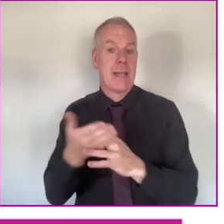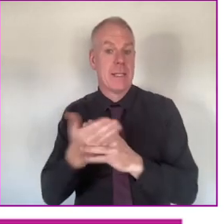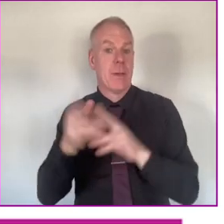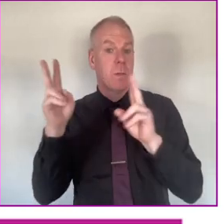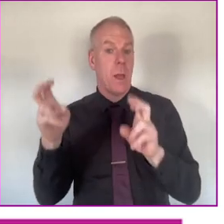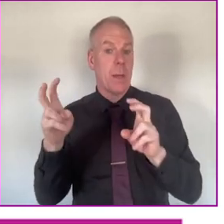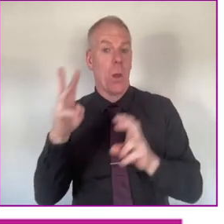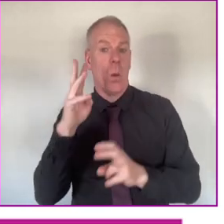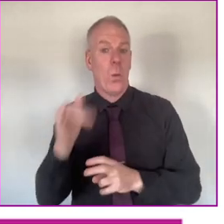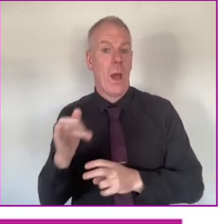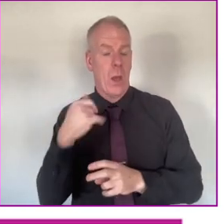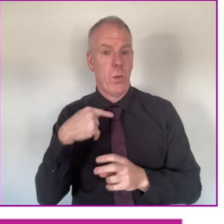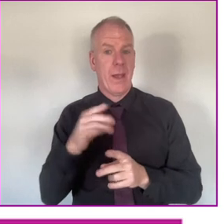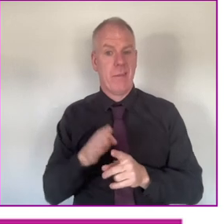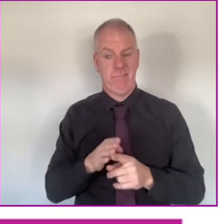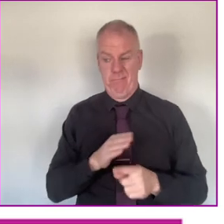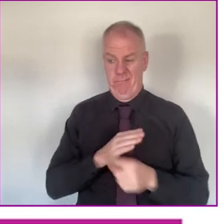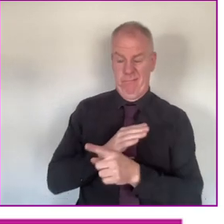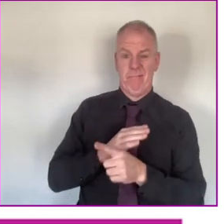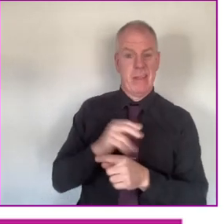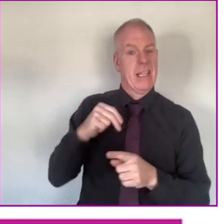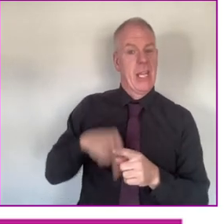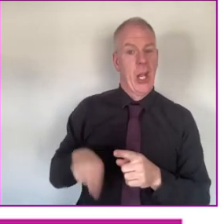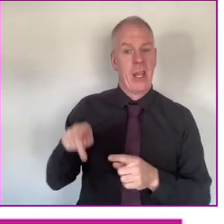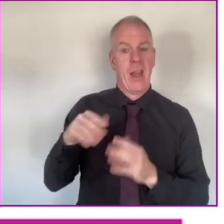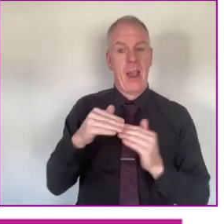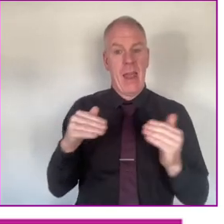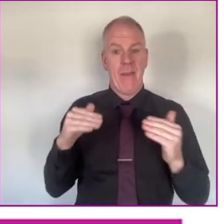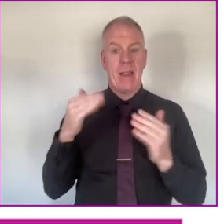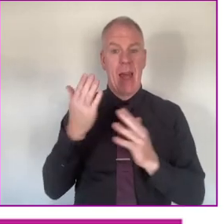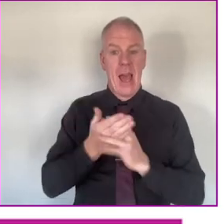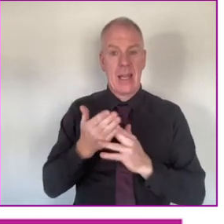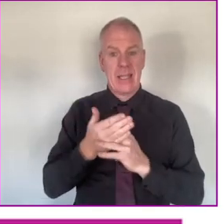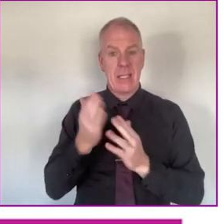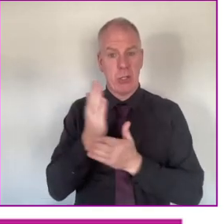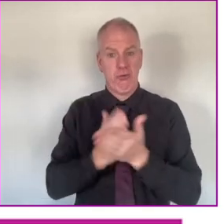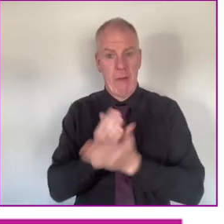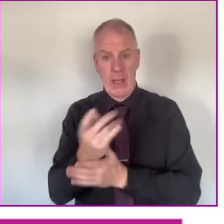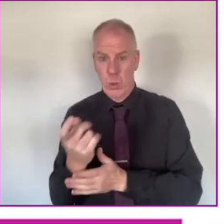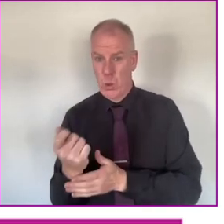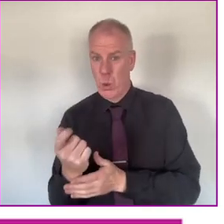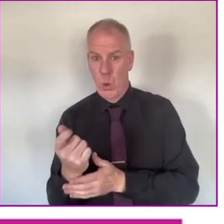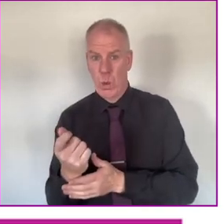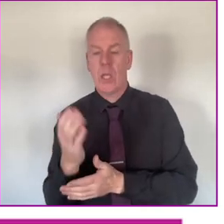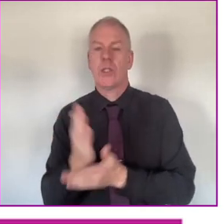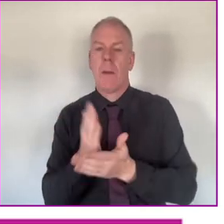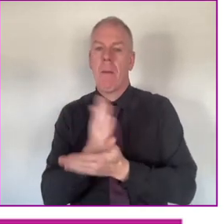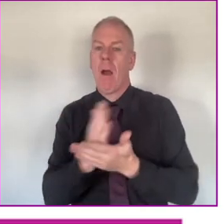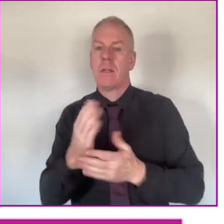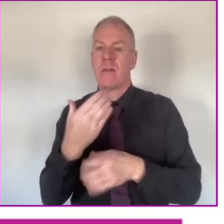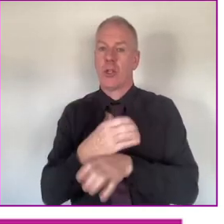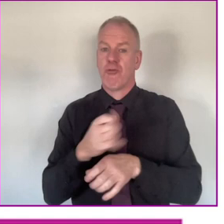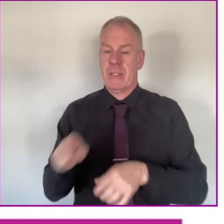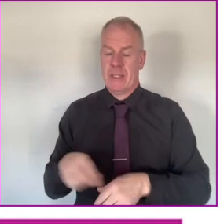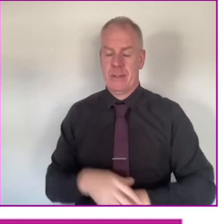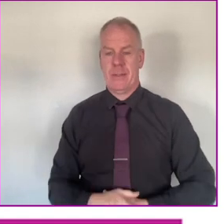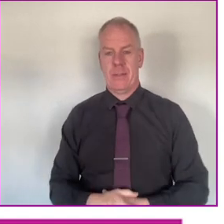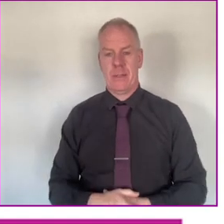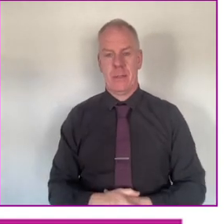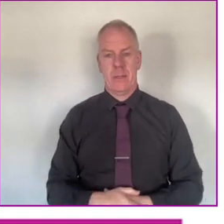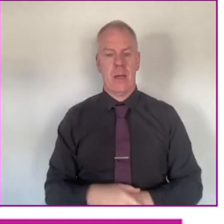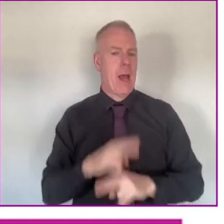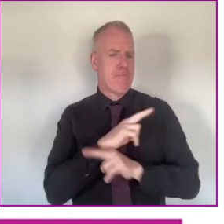area of accessibility because we are down the road. We're not far off level access trains coming in eventually in some parts of the country.